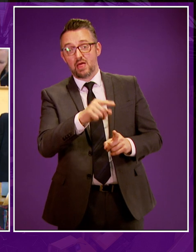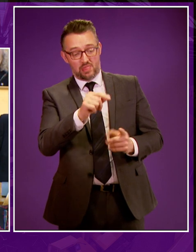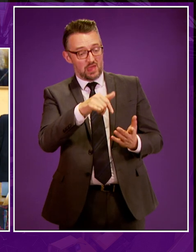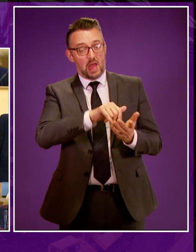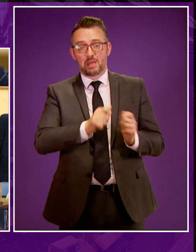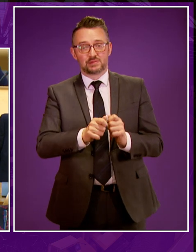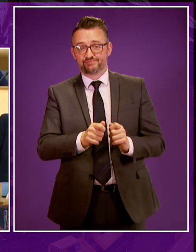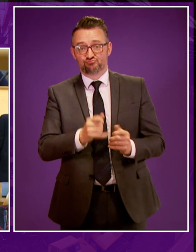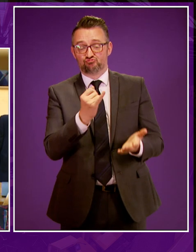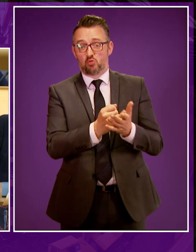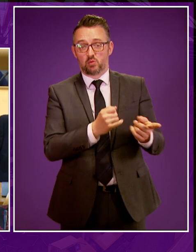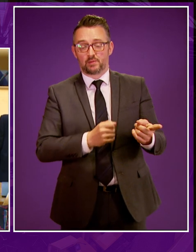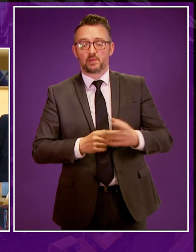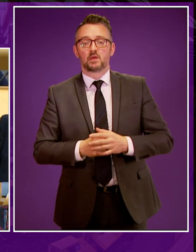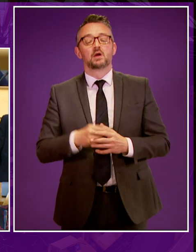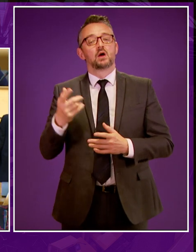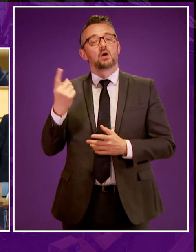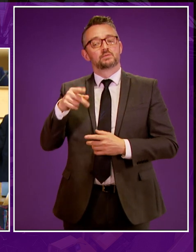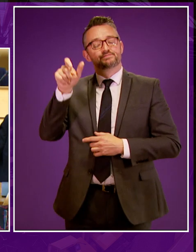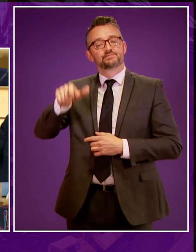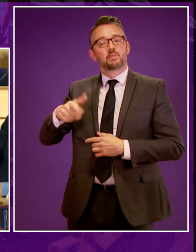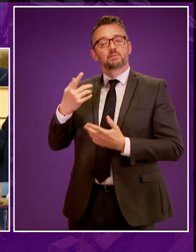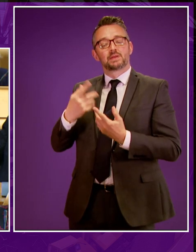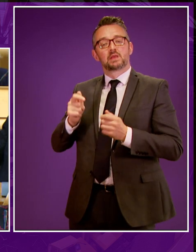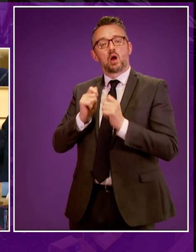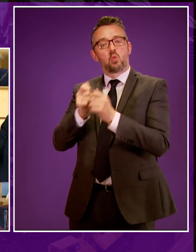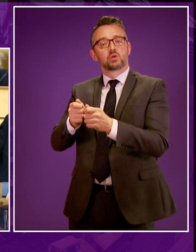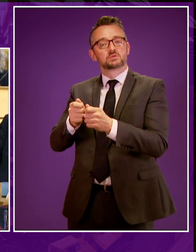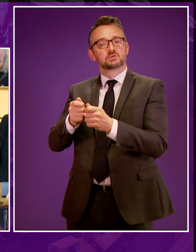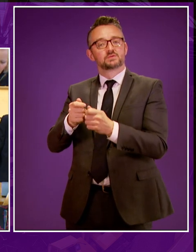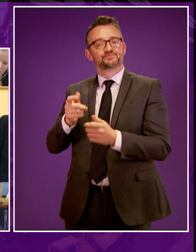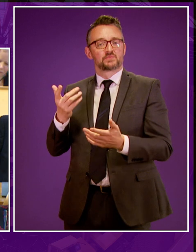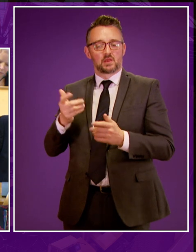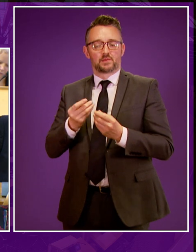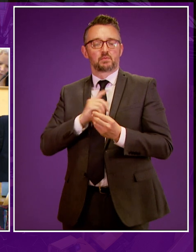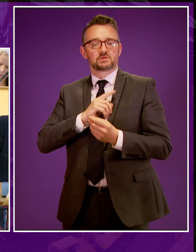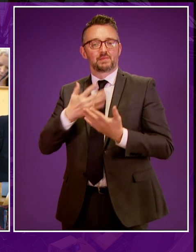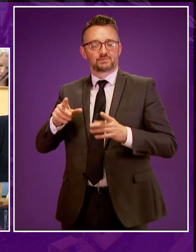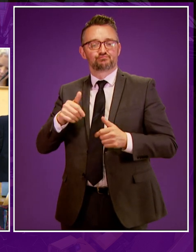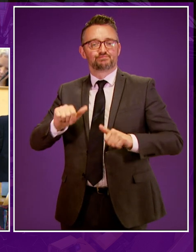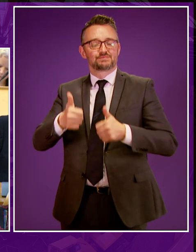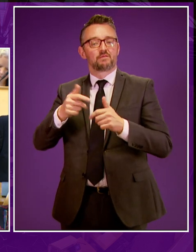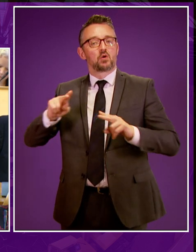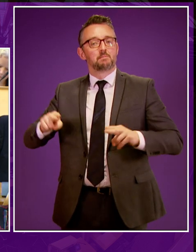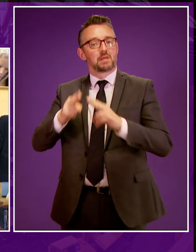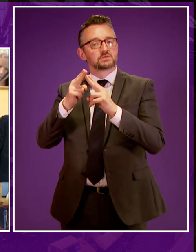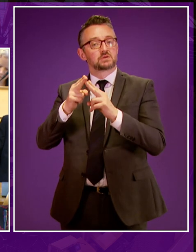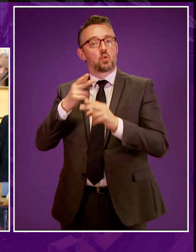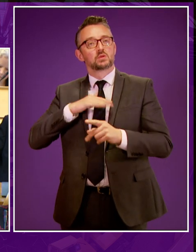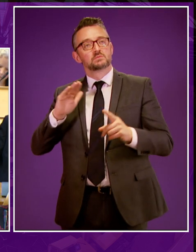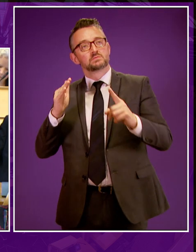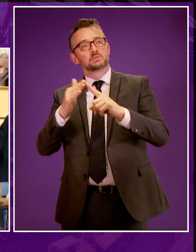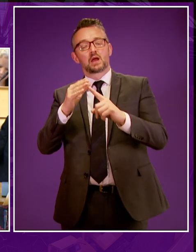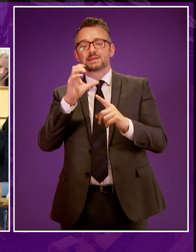Christina Figueres, who was recently awarded the Shackleton Medal for her role in the Paris Agreement, said, we will move to a low-carbon world